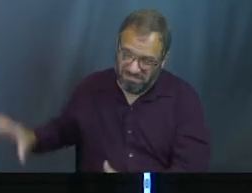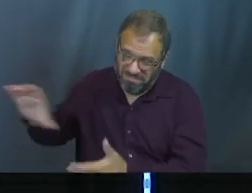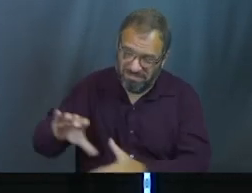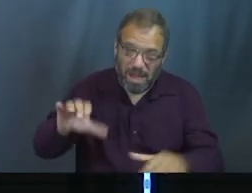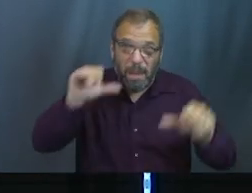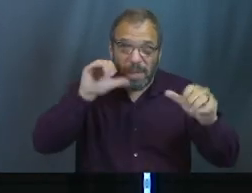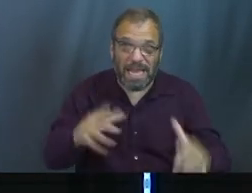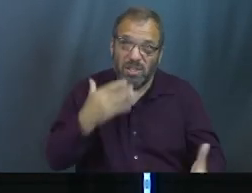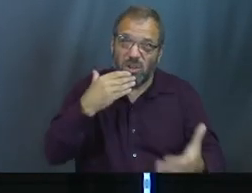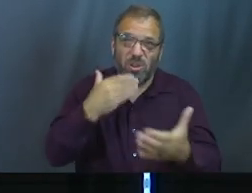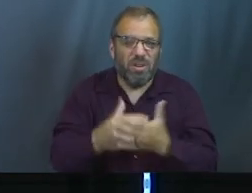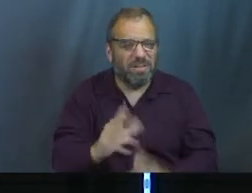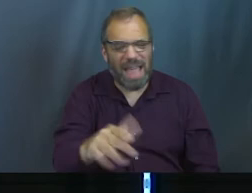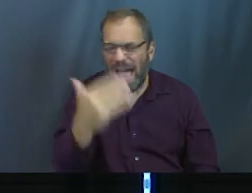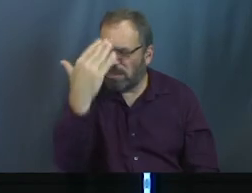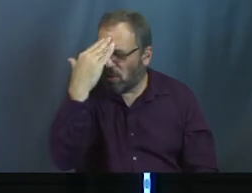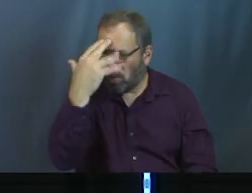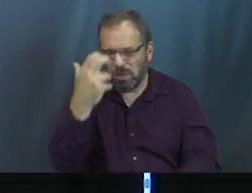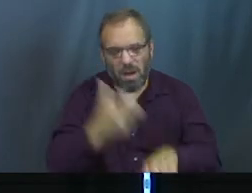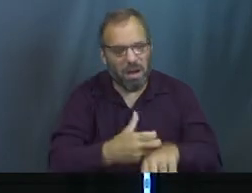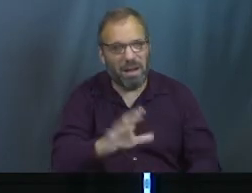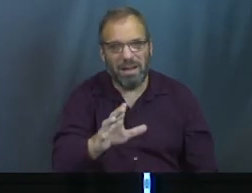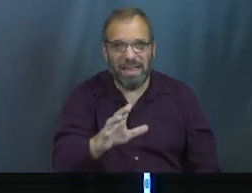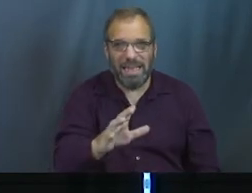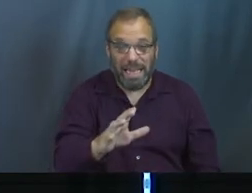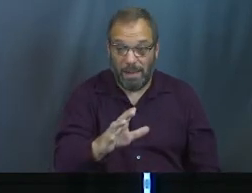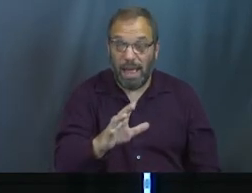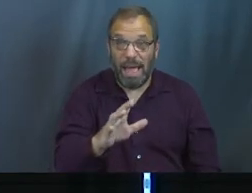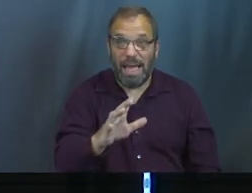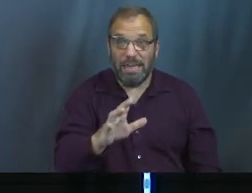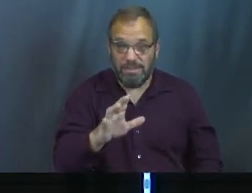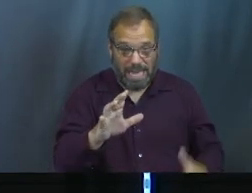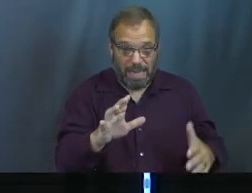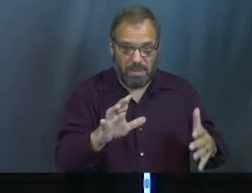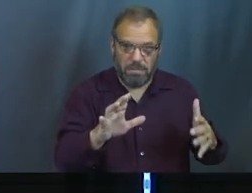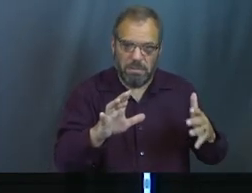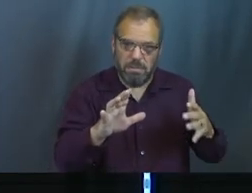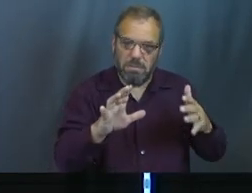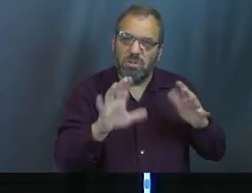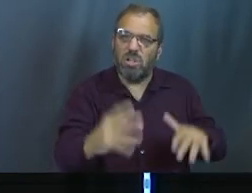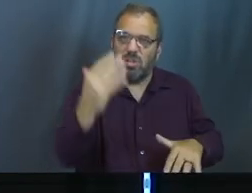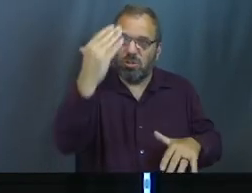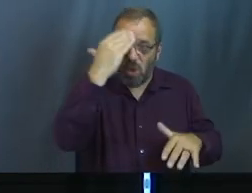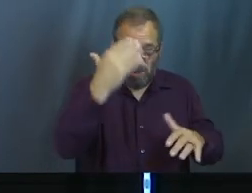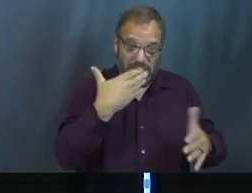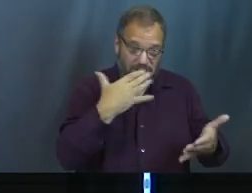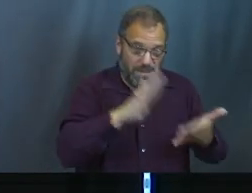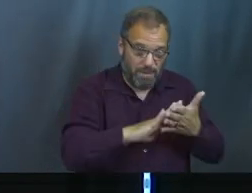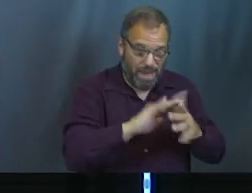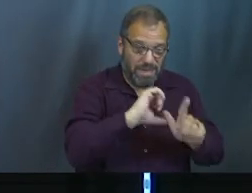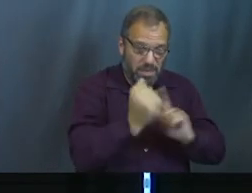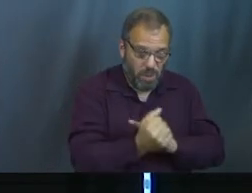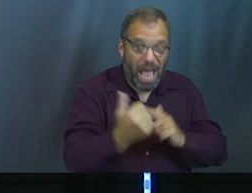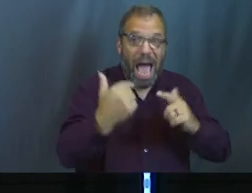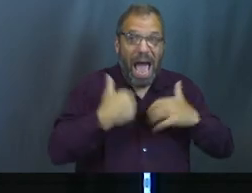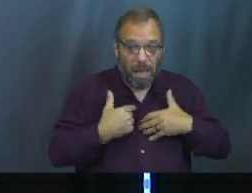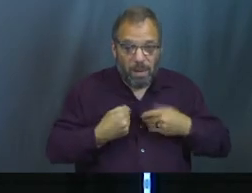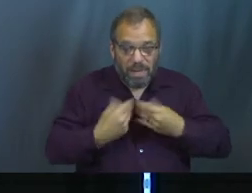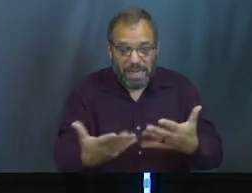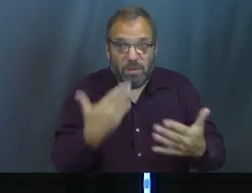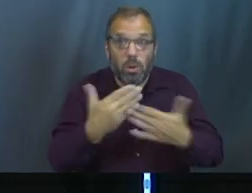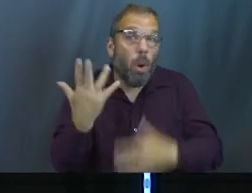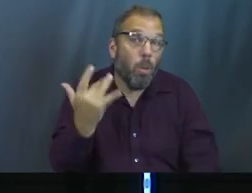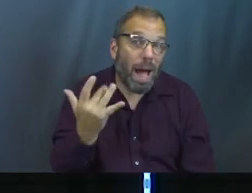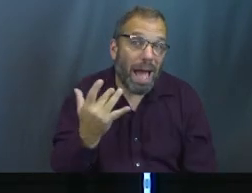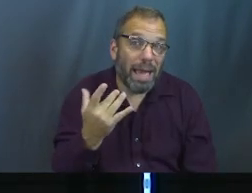I want to bring good. I know it's hard. And it's not even that it takes the bad to bring the good, but just know even in the bad, I want to bring good